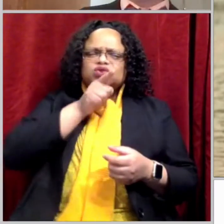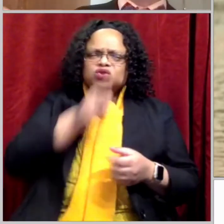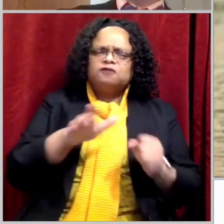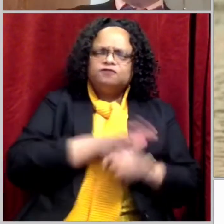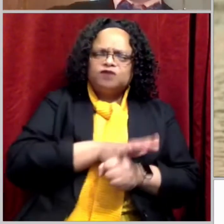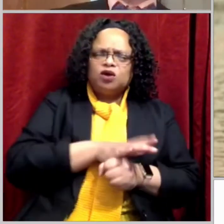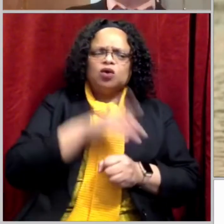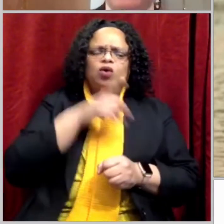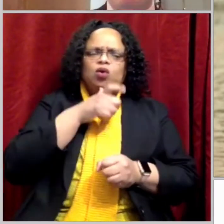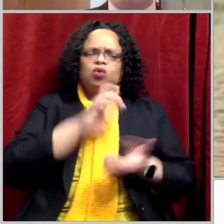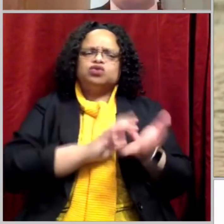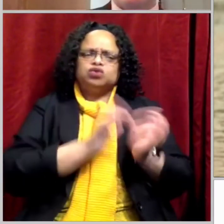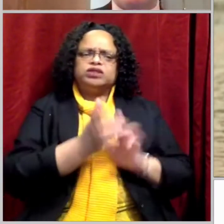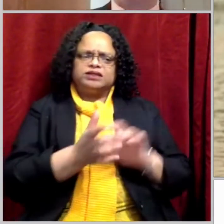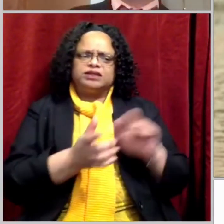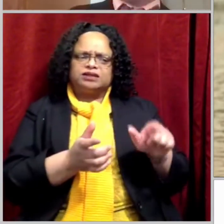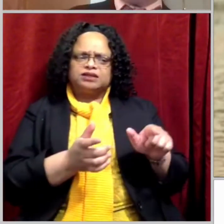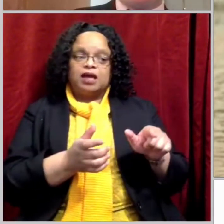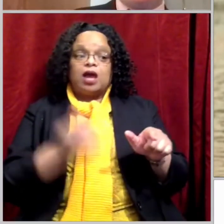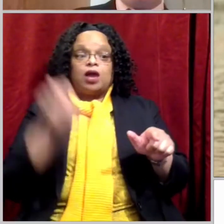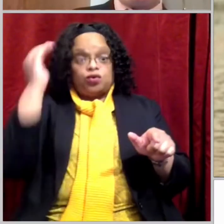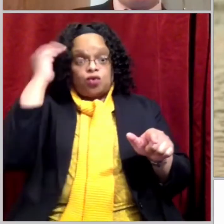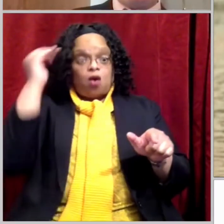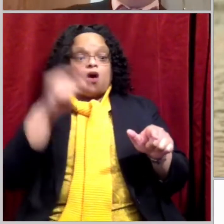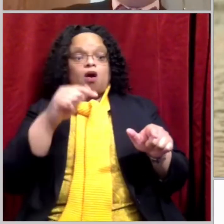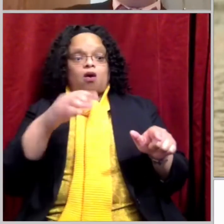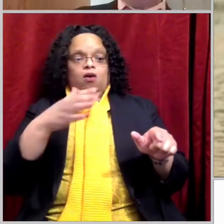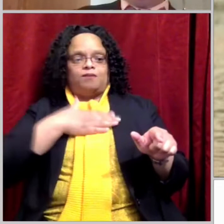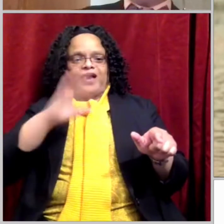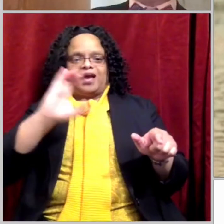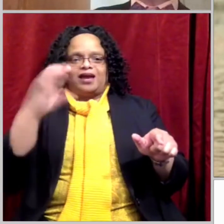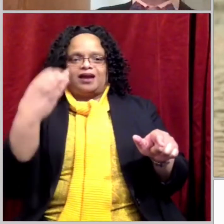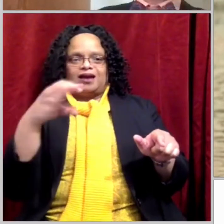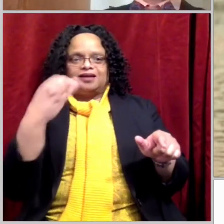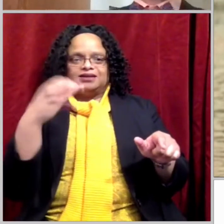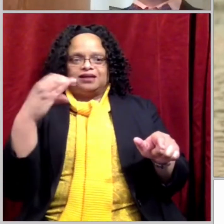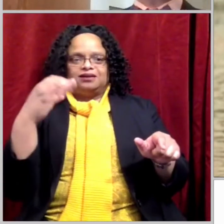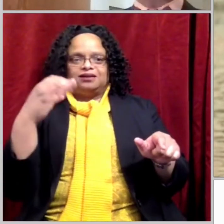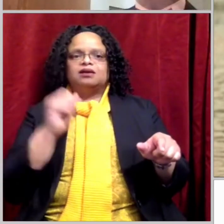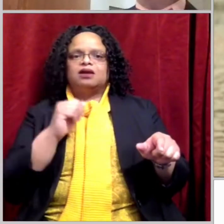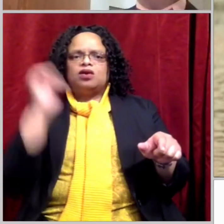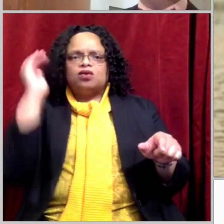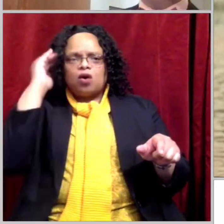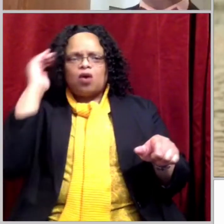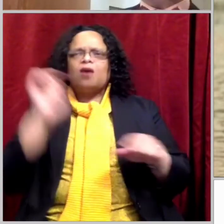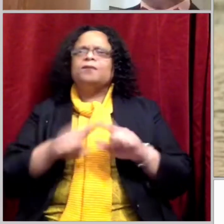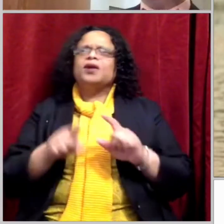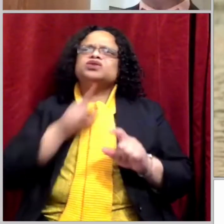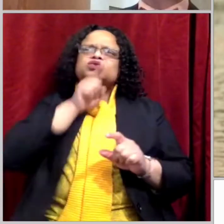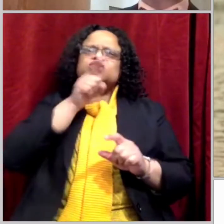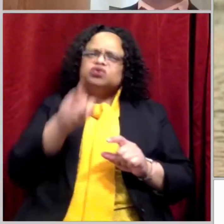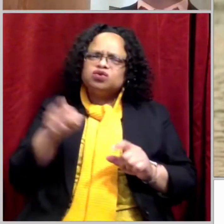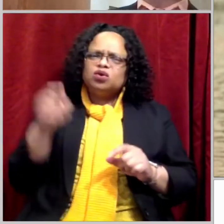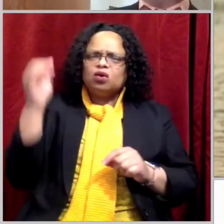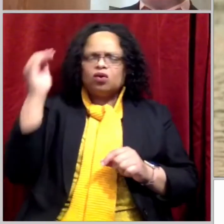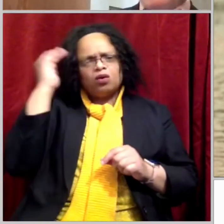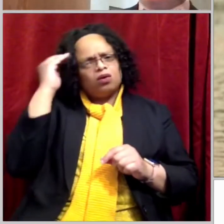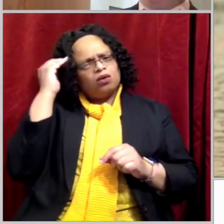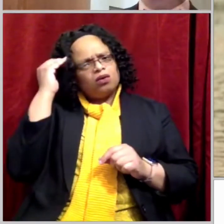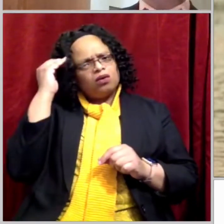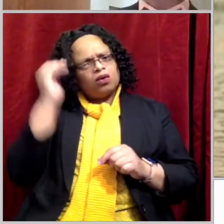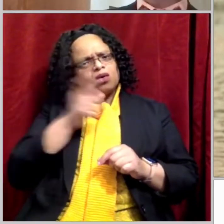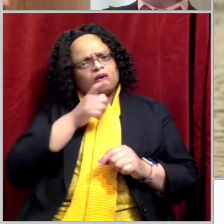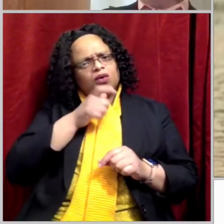he knew he was his cousin. They were family. But John didn't really know that Jesus was the